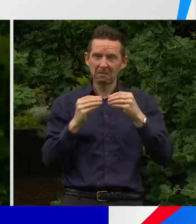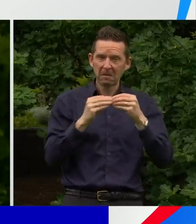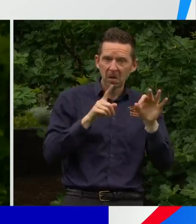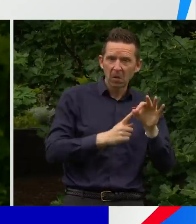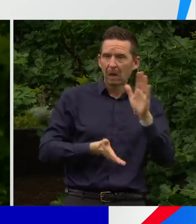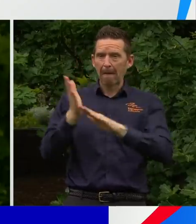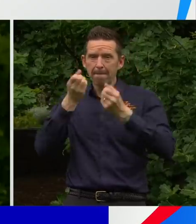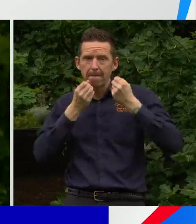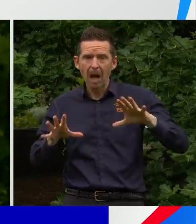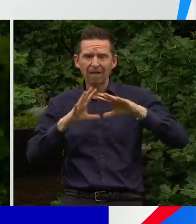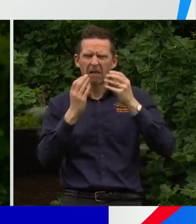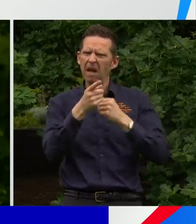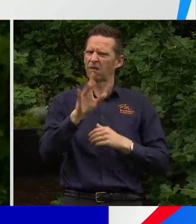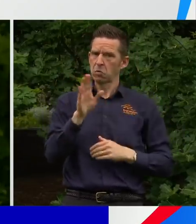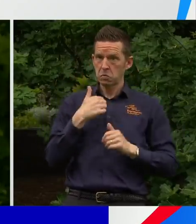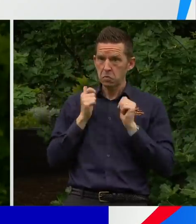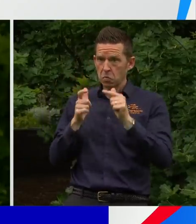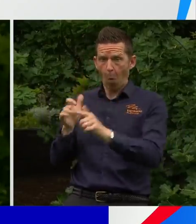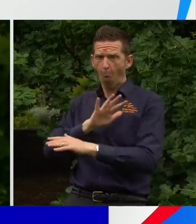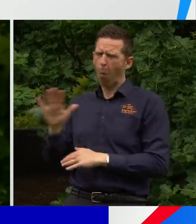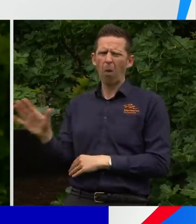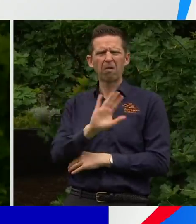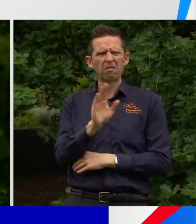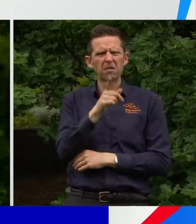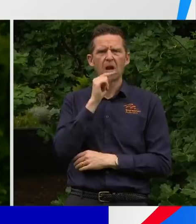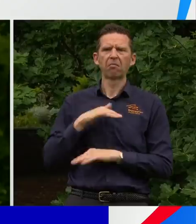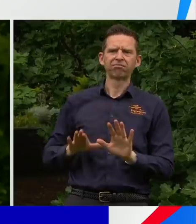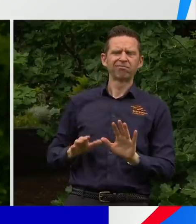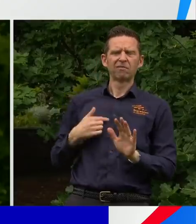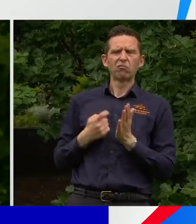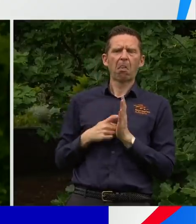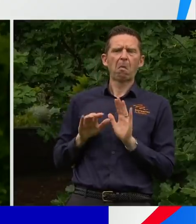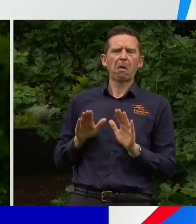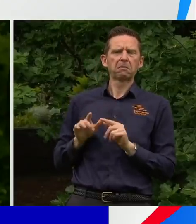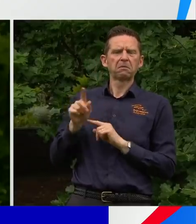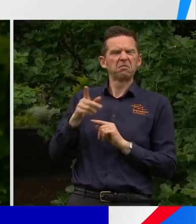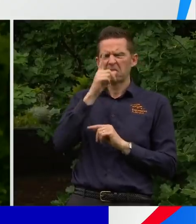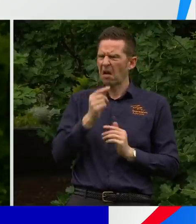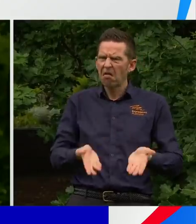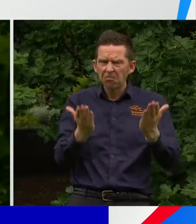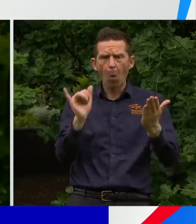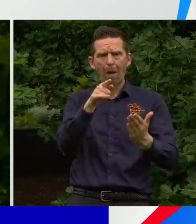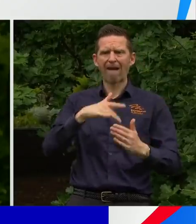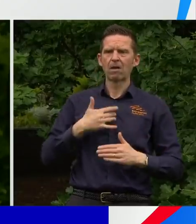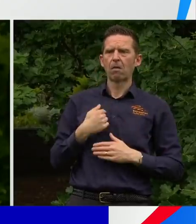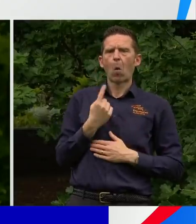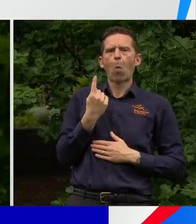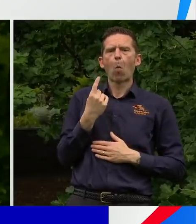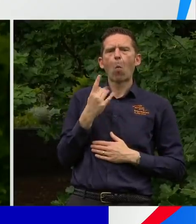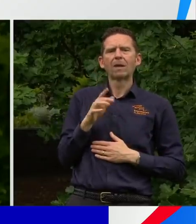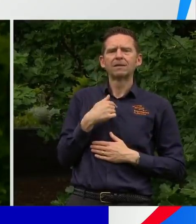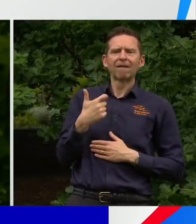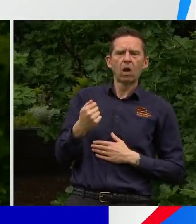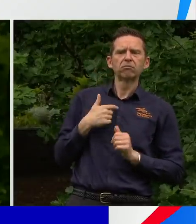comfortable with. Recognise that it's not easy to have had such a long period of time in lockdown to